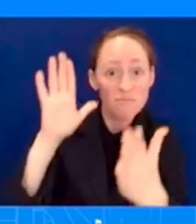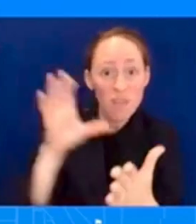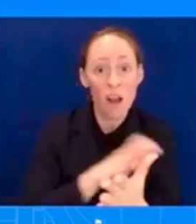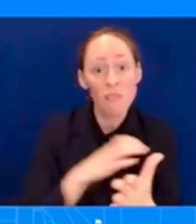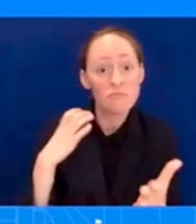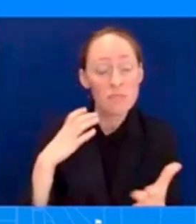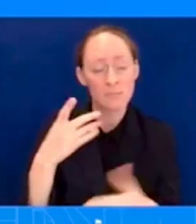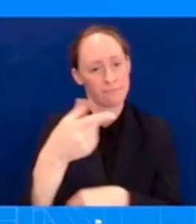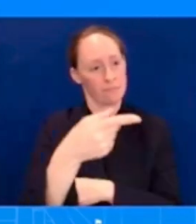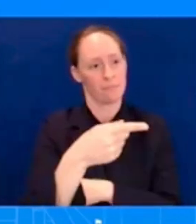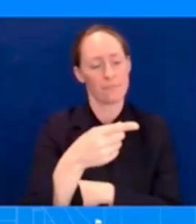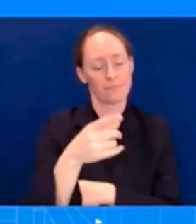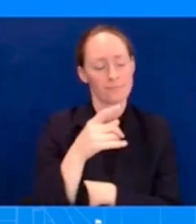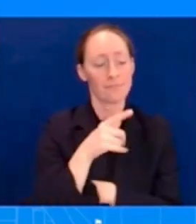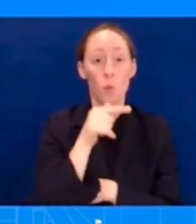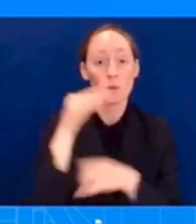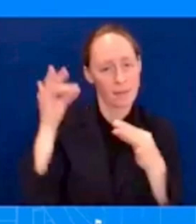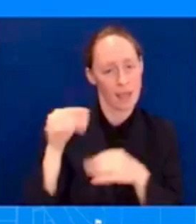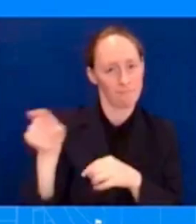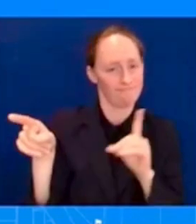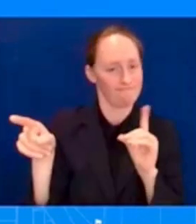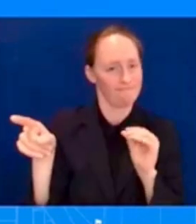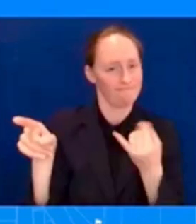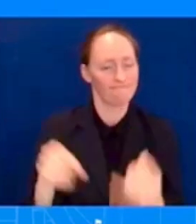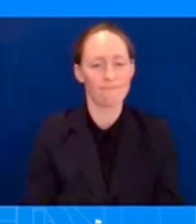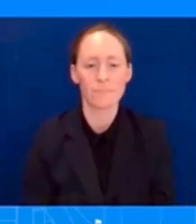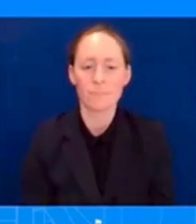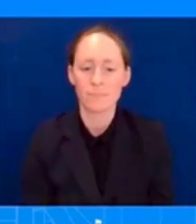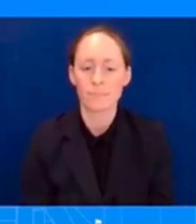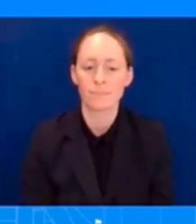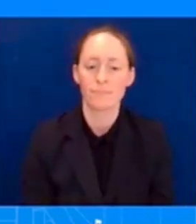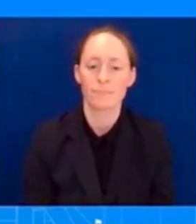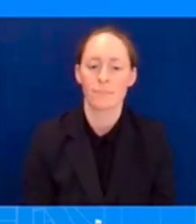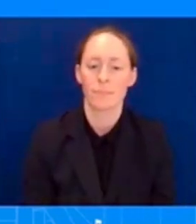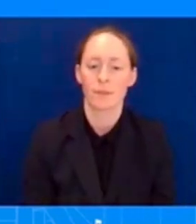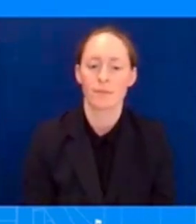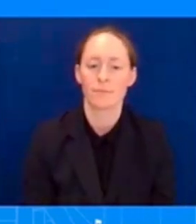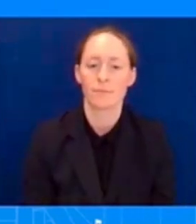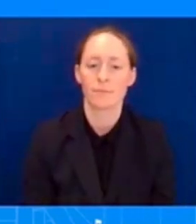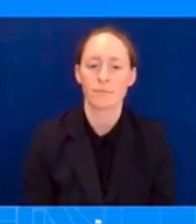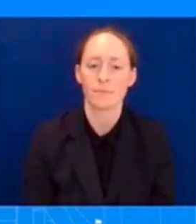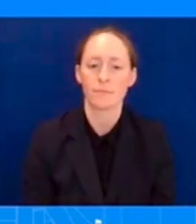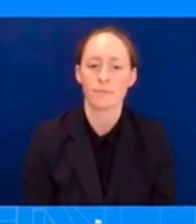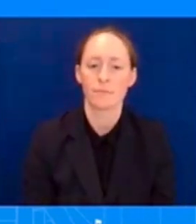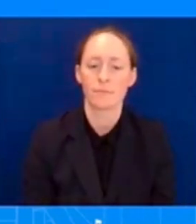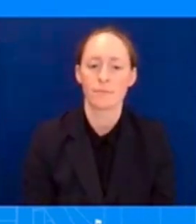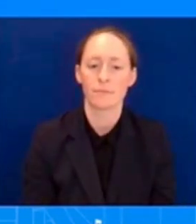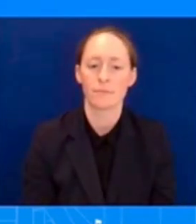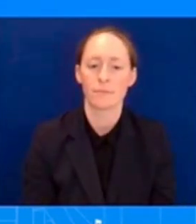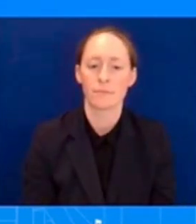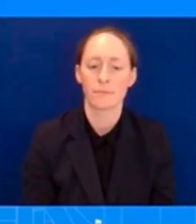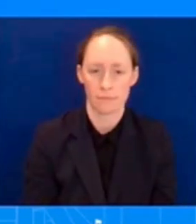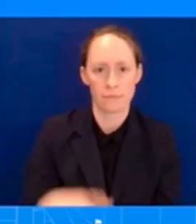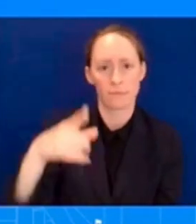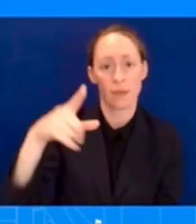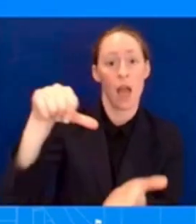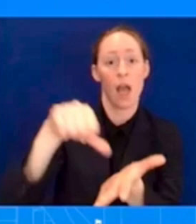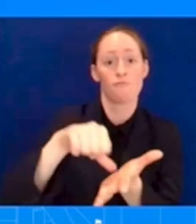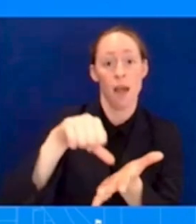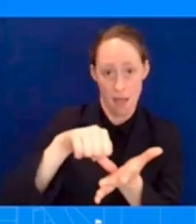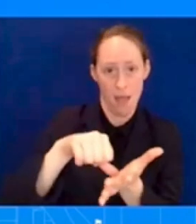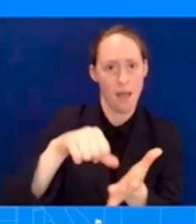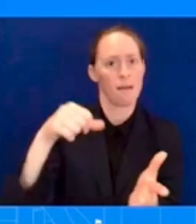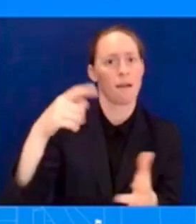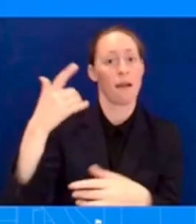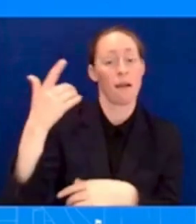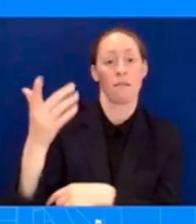Mike Pence said that the unfreezing of those assets would amount to the largest ransom payment in American history.